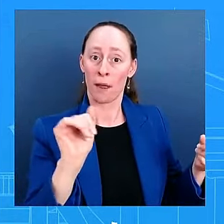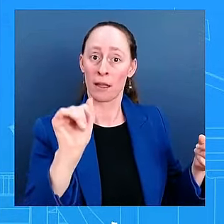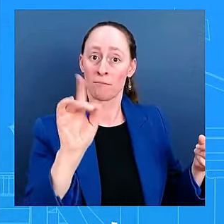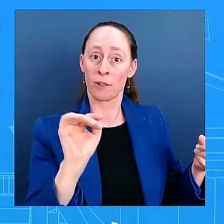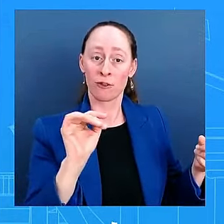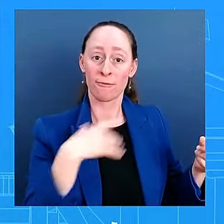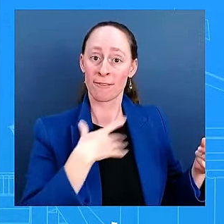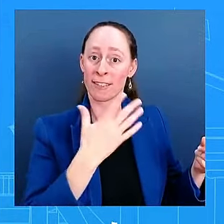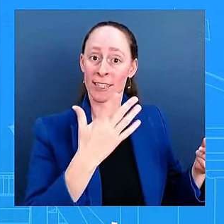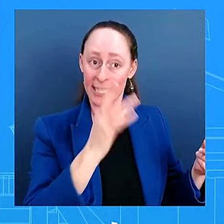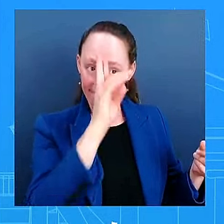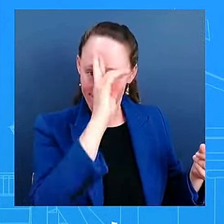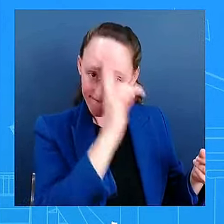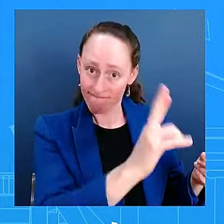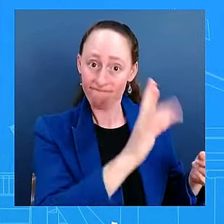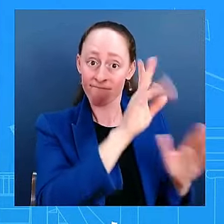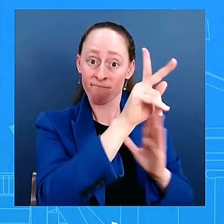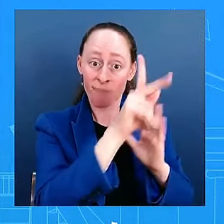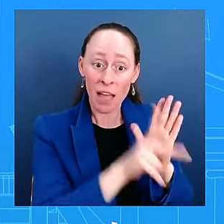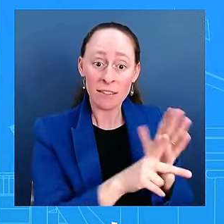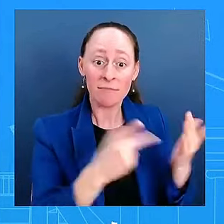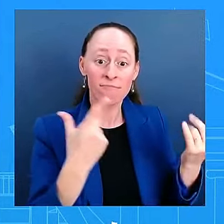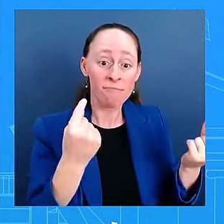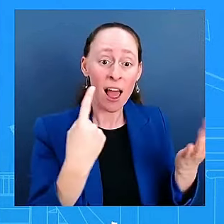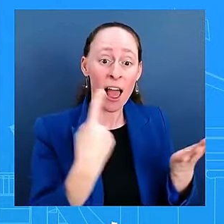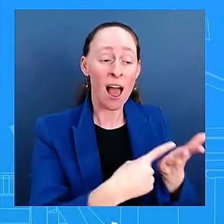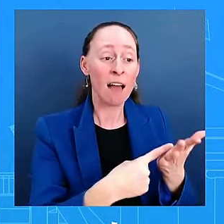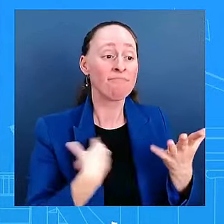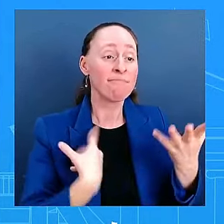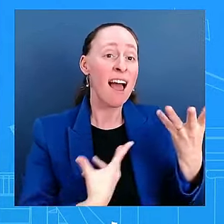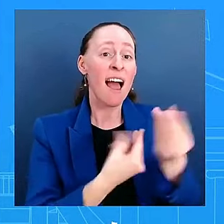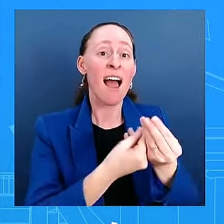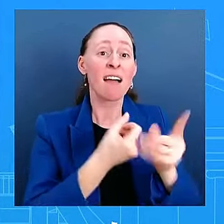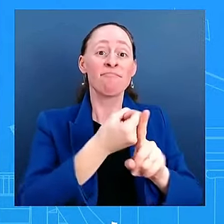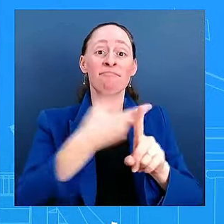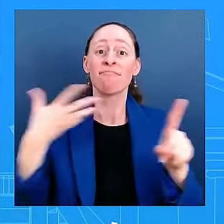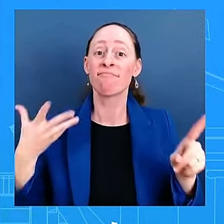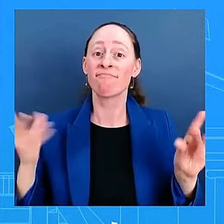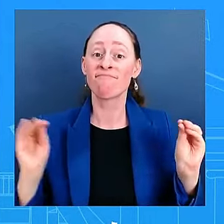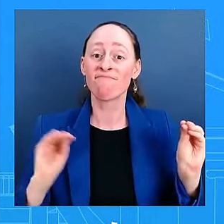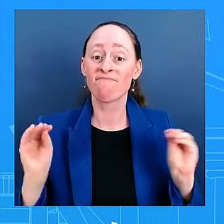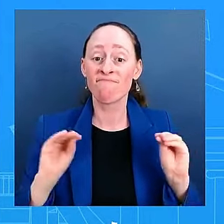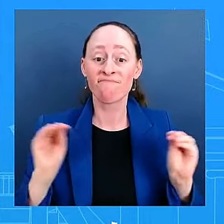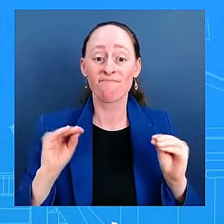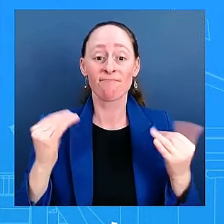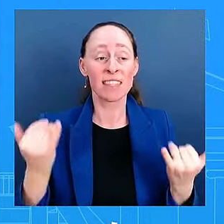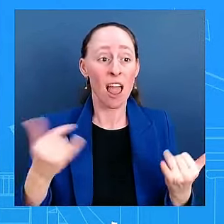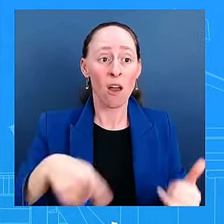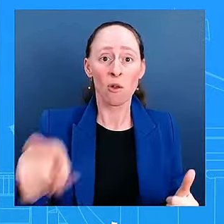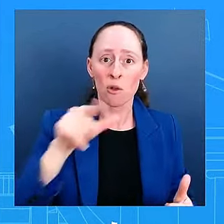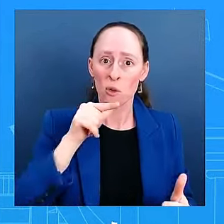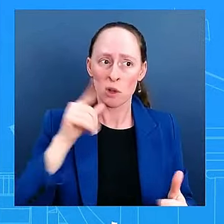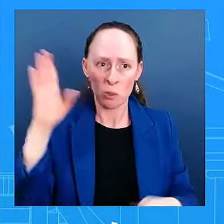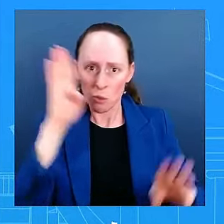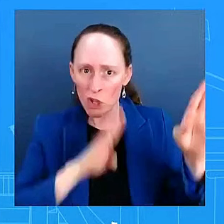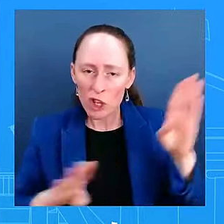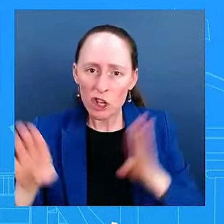to. But for those who are hurting, we see you, we hear you, we understand what you're going through,